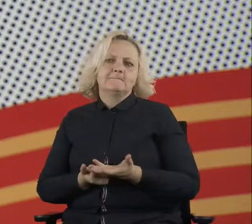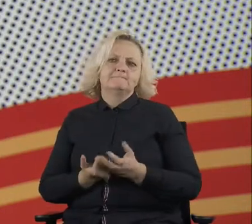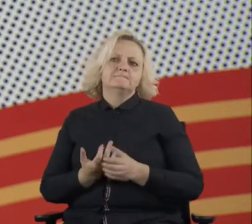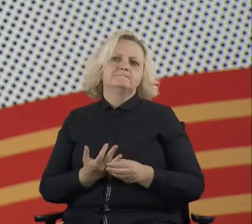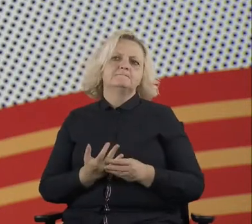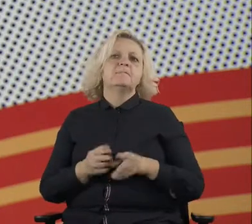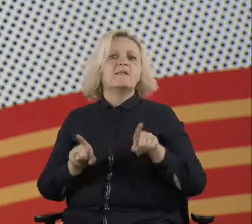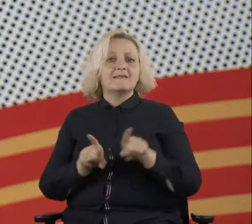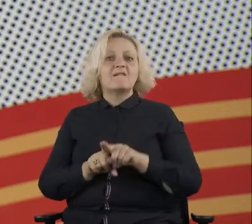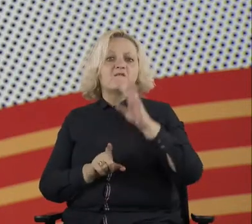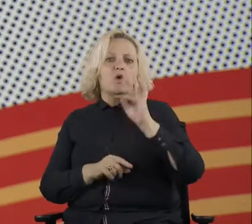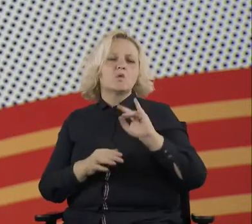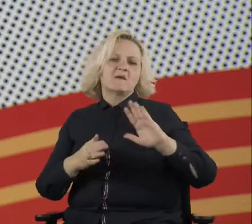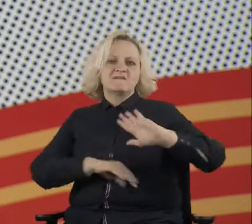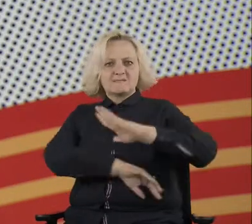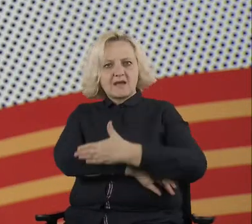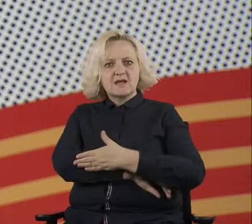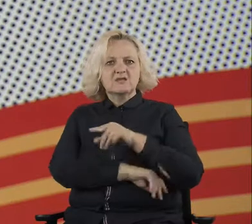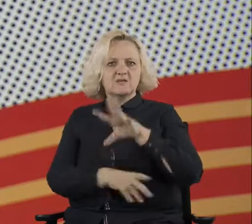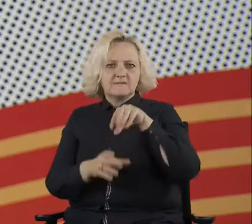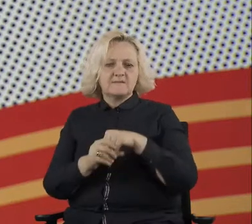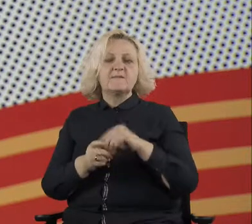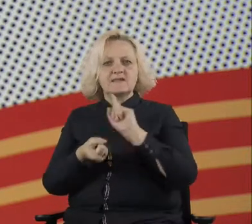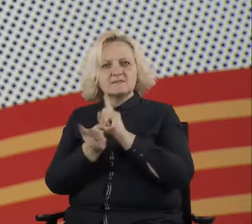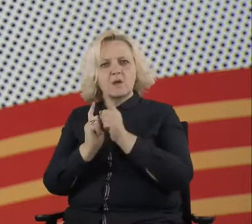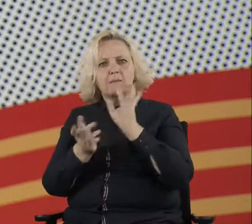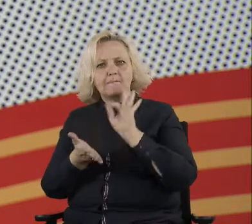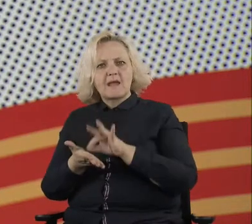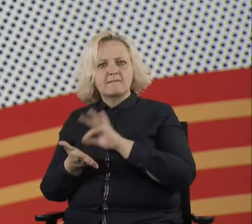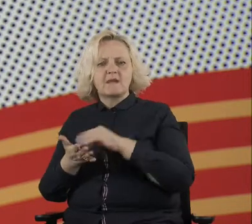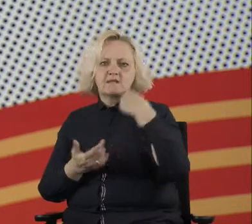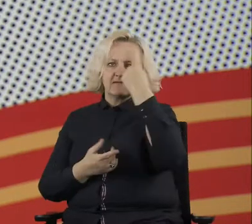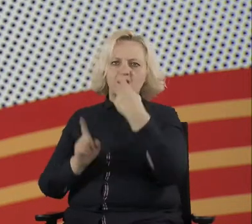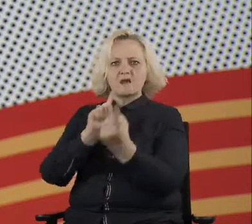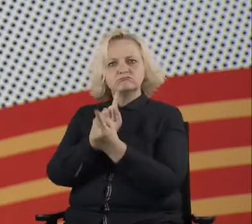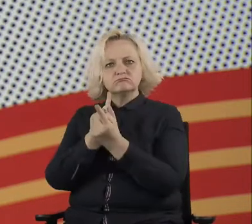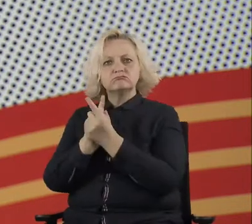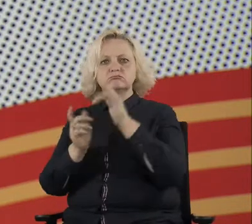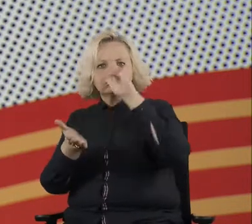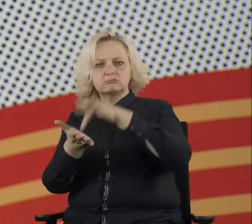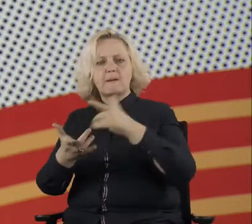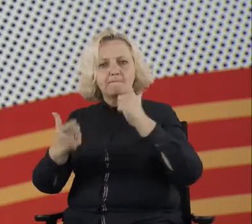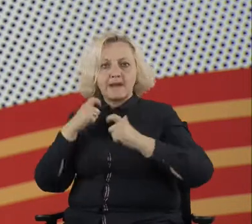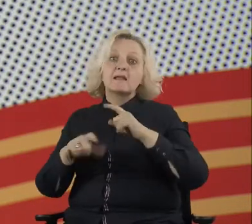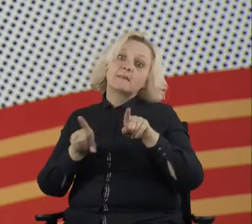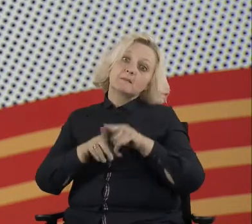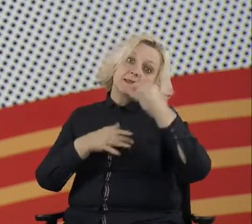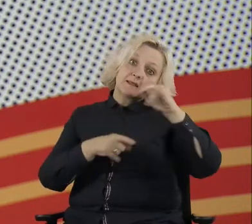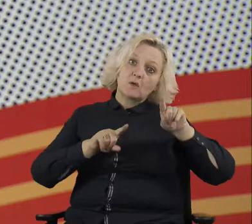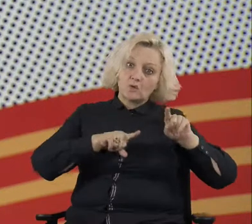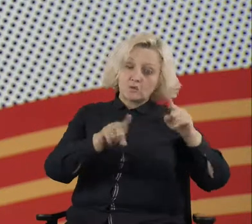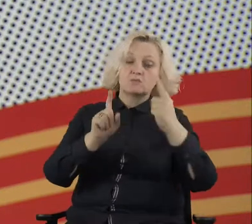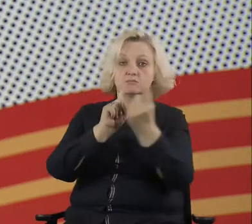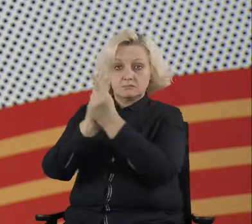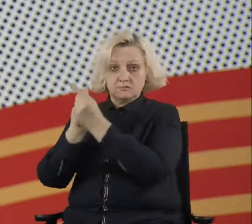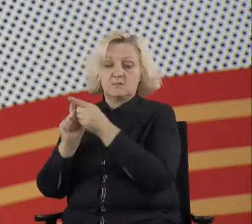meet regularly, presently in Barcelona and other places, to decide like the next steps of the project. But of course many challenges